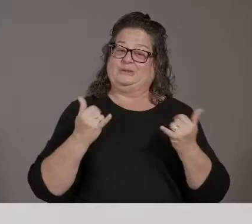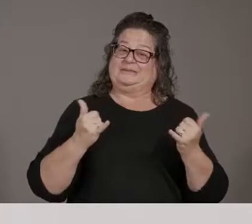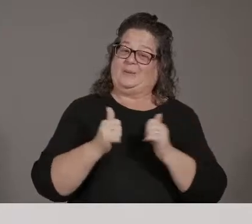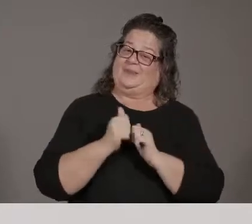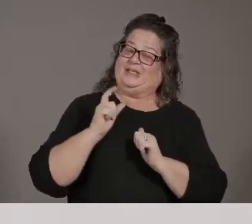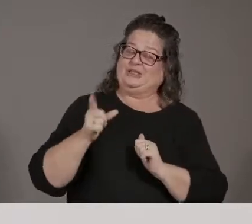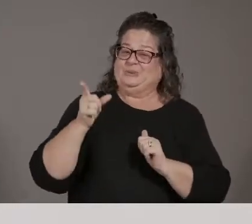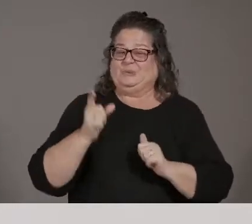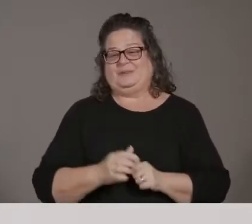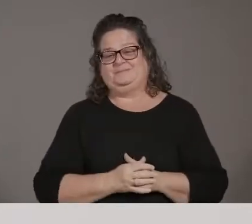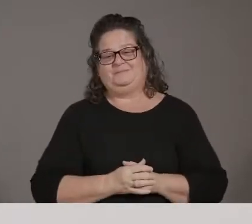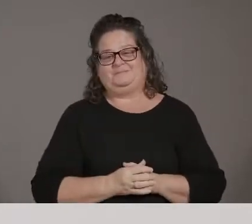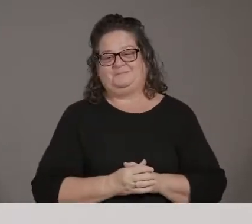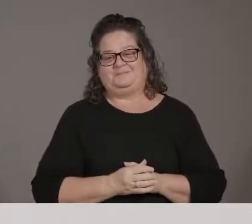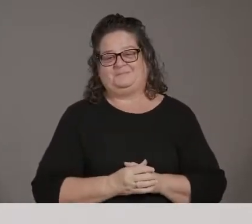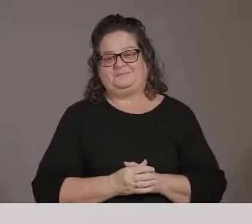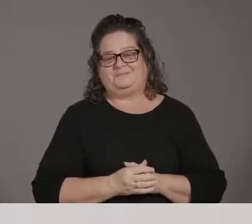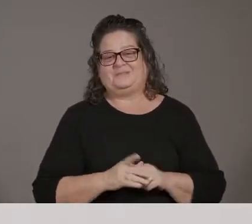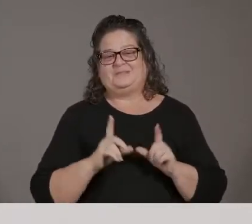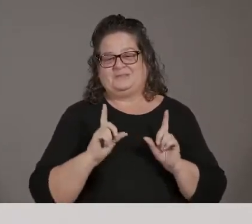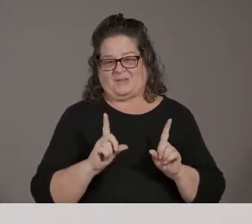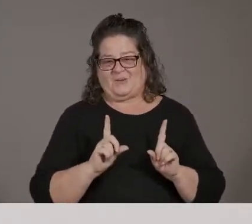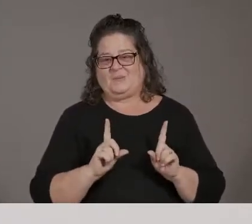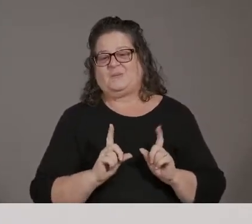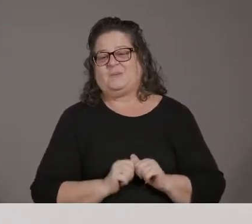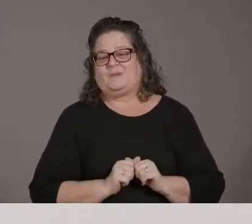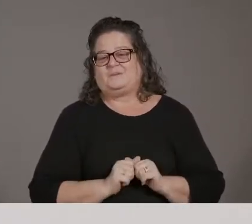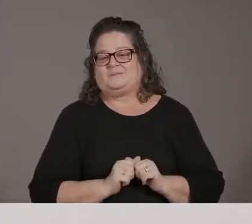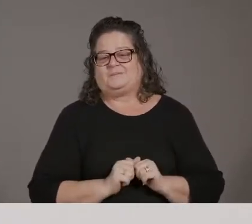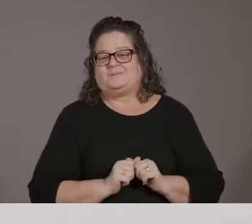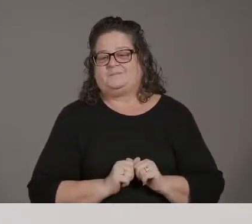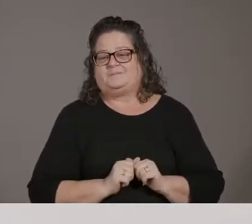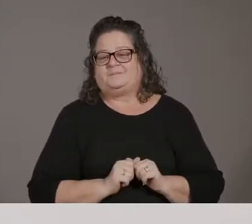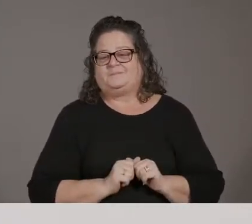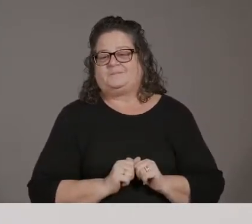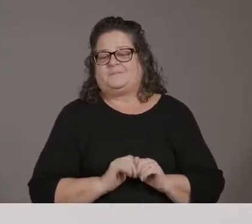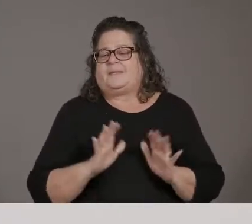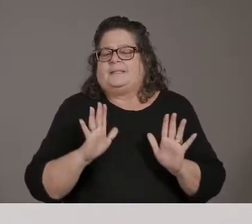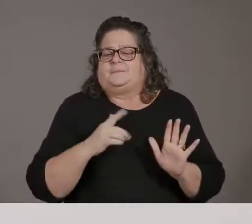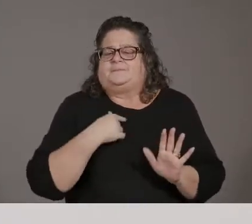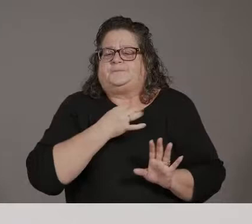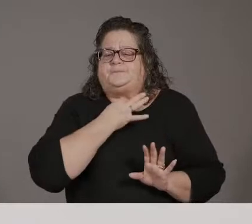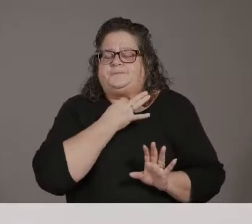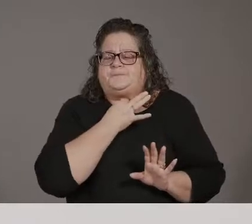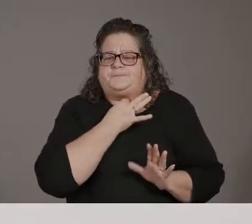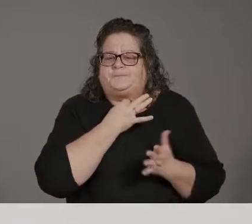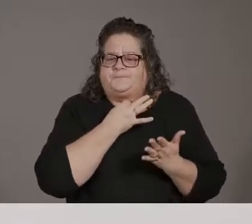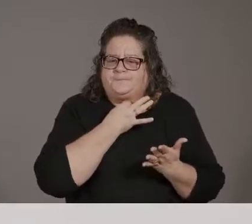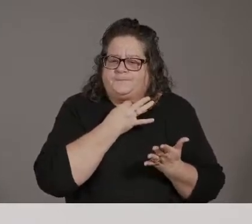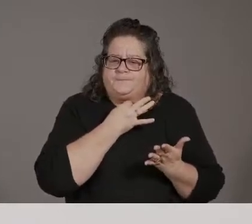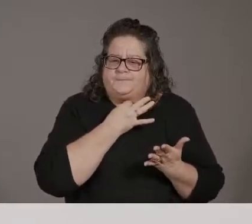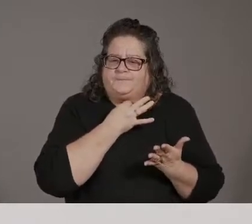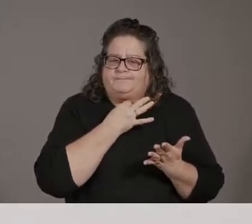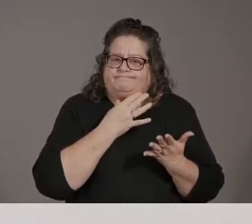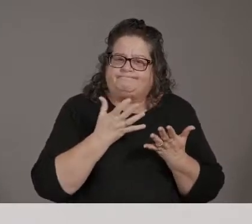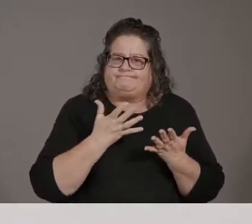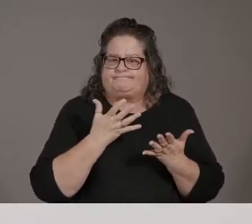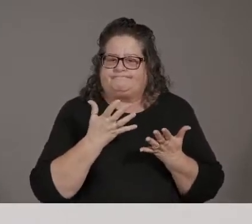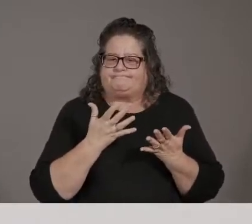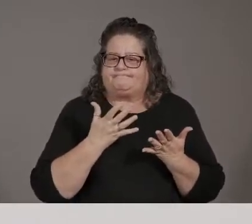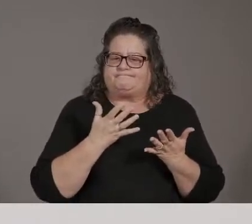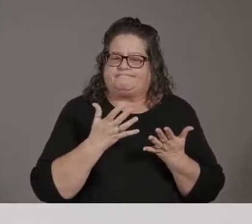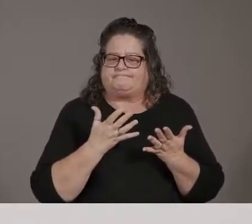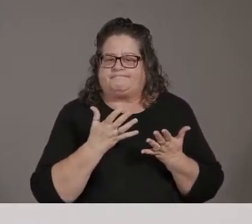questions to start off with Nicole asked. Yeah. so how do you determine given what you say is in the eligibility